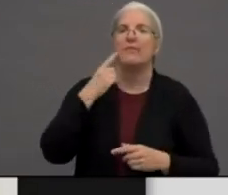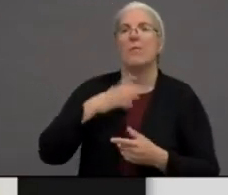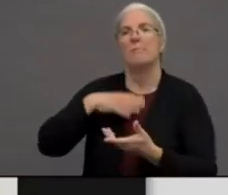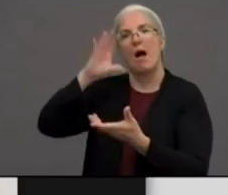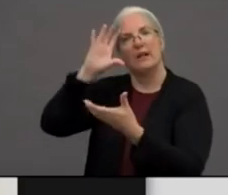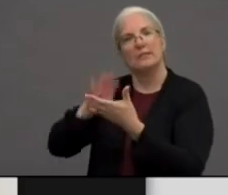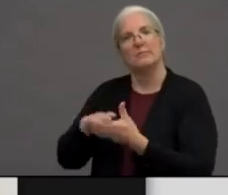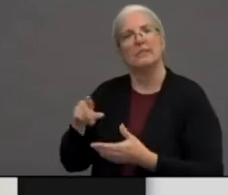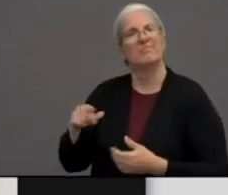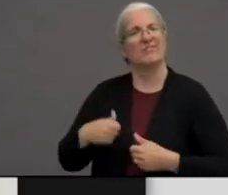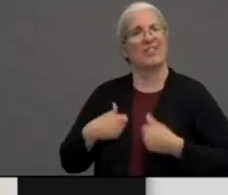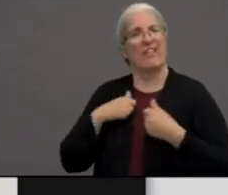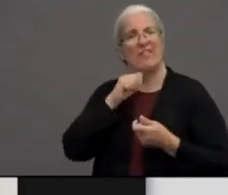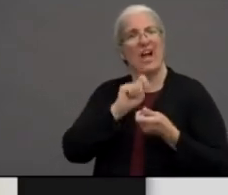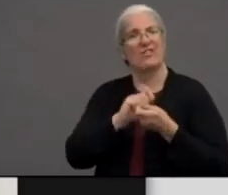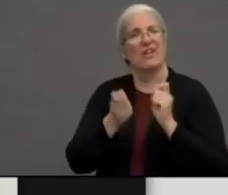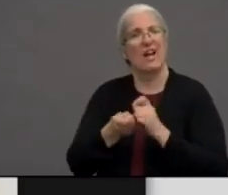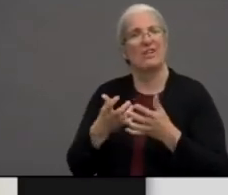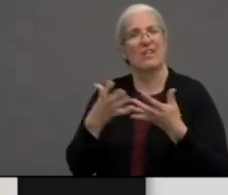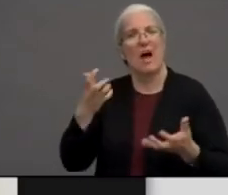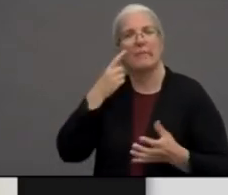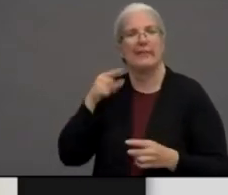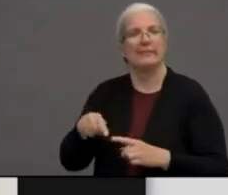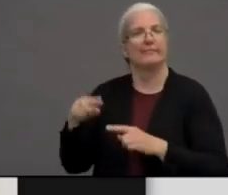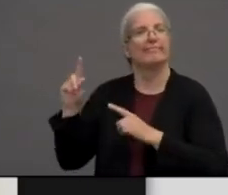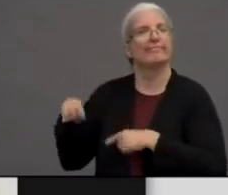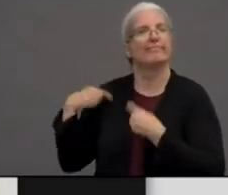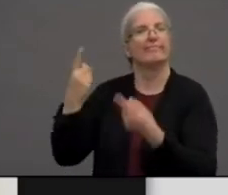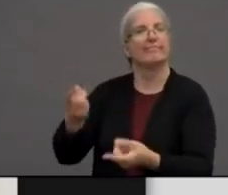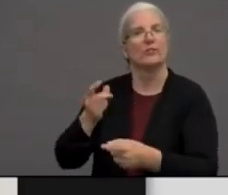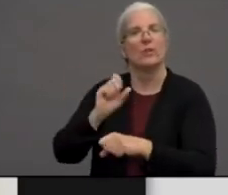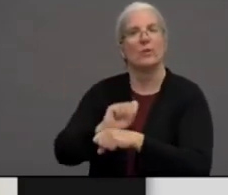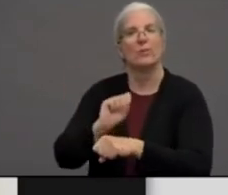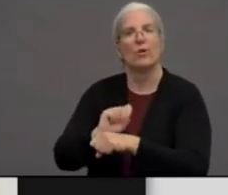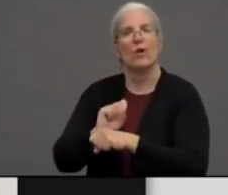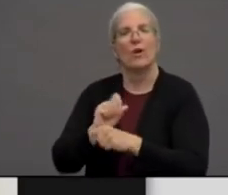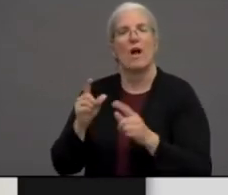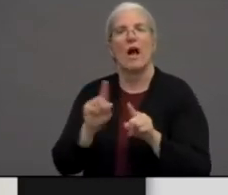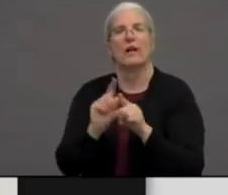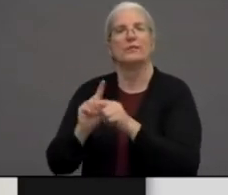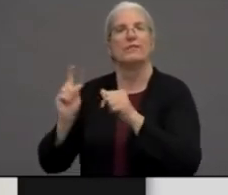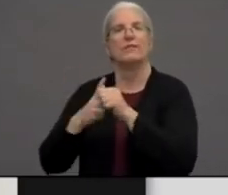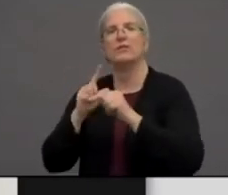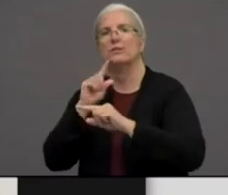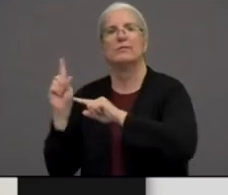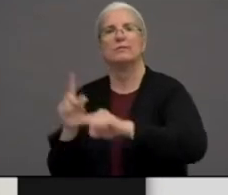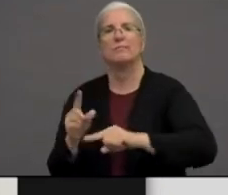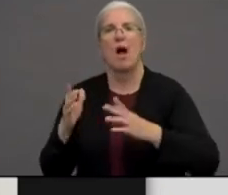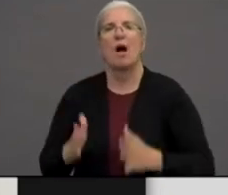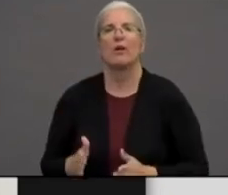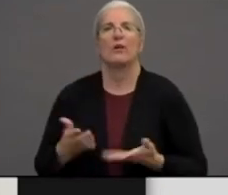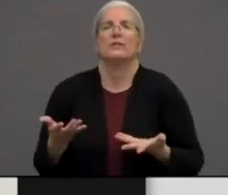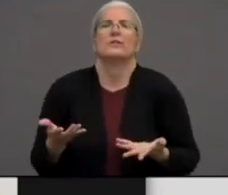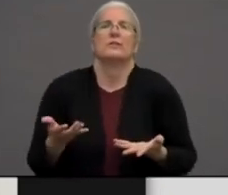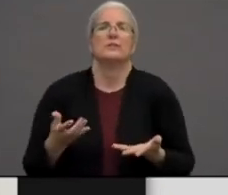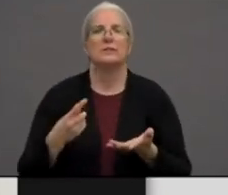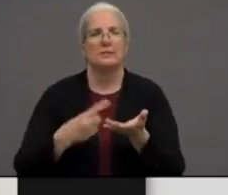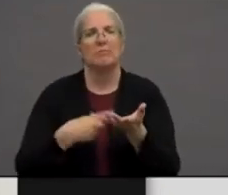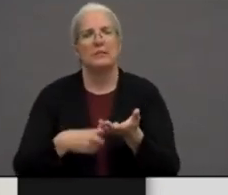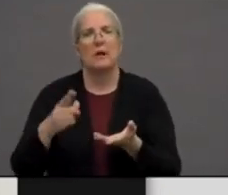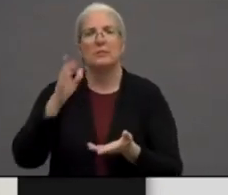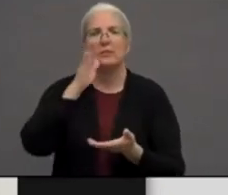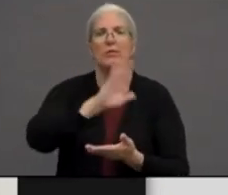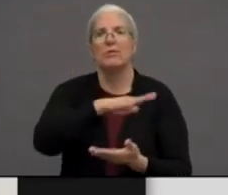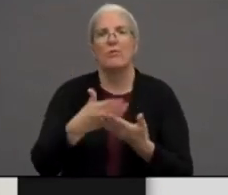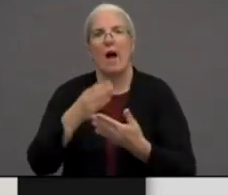a first responder already. So, you know, he has his normal schedule. The only thing for him is, you he was coming home late sometimes, but schoolwork